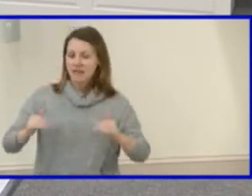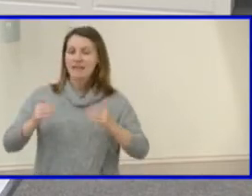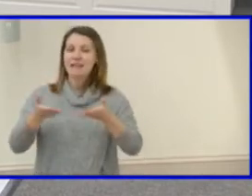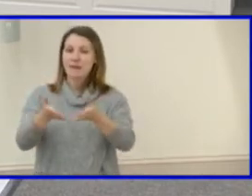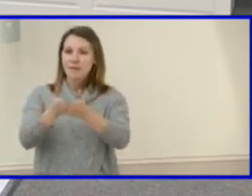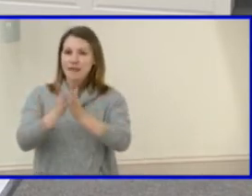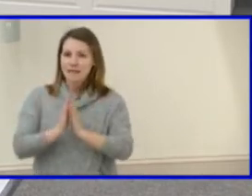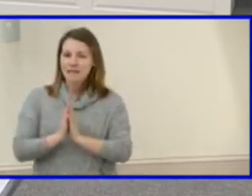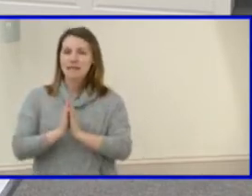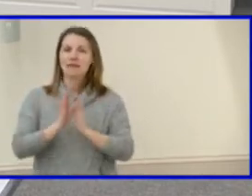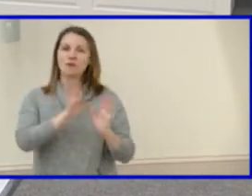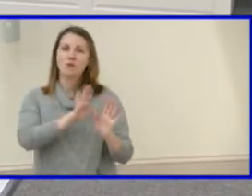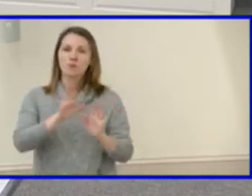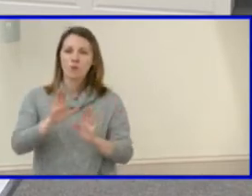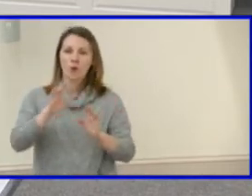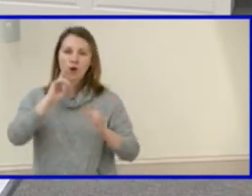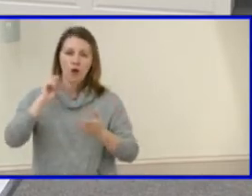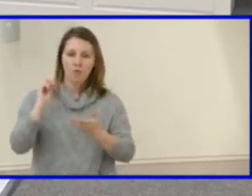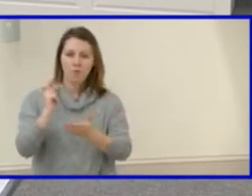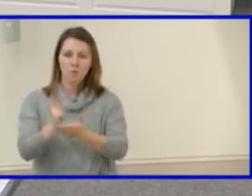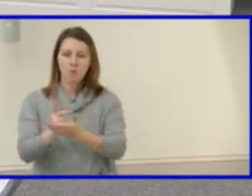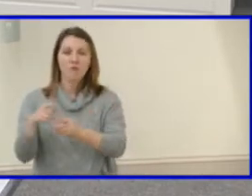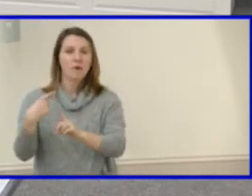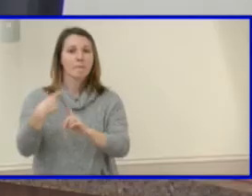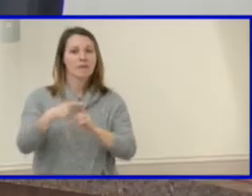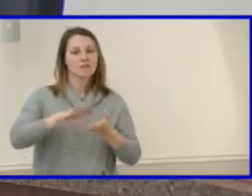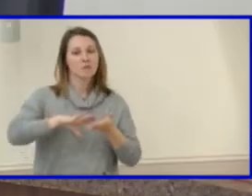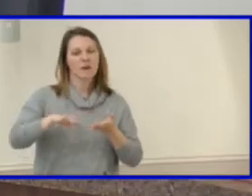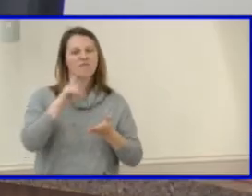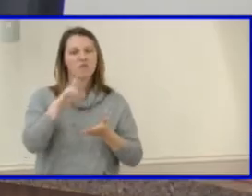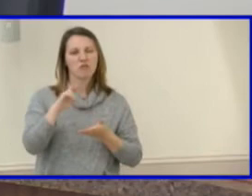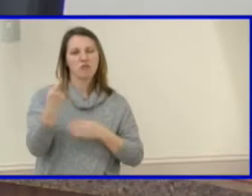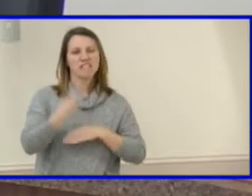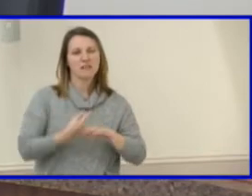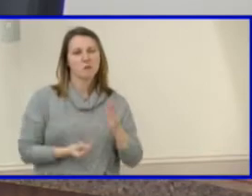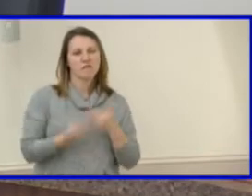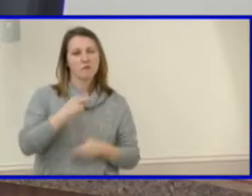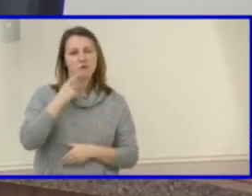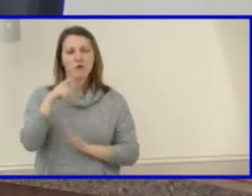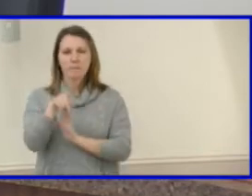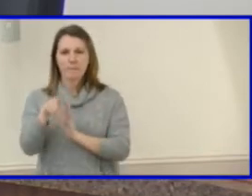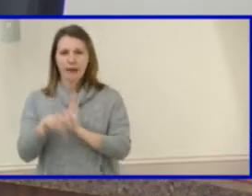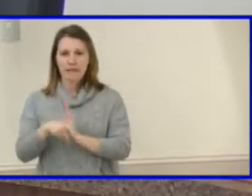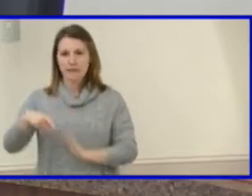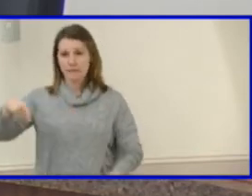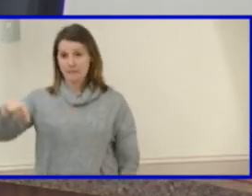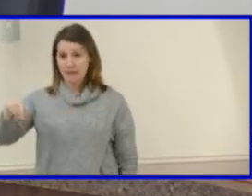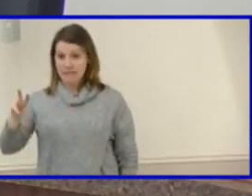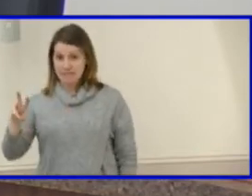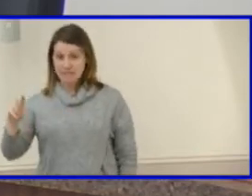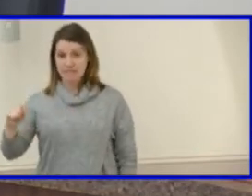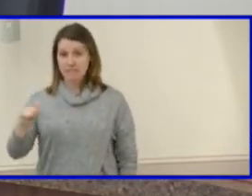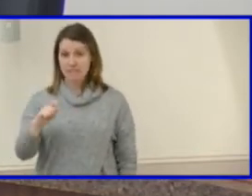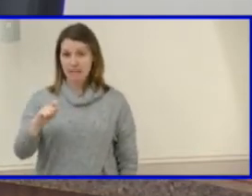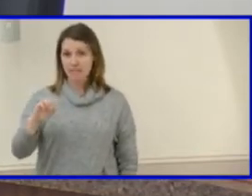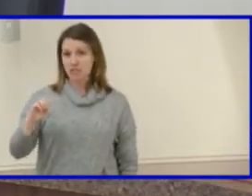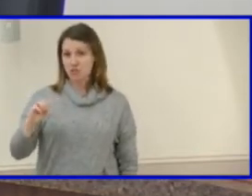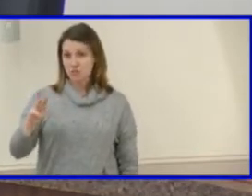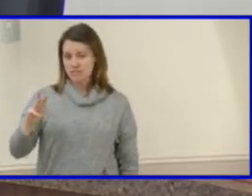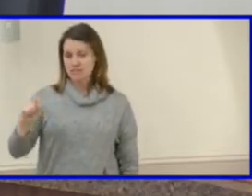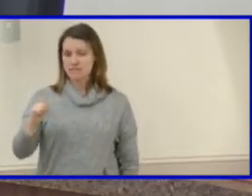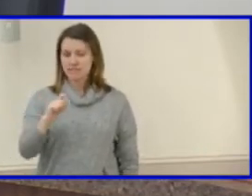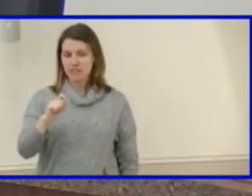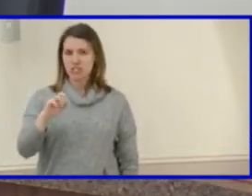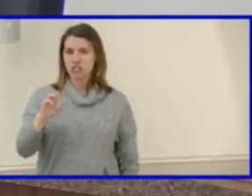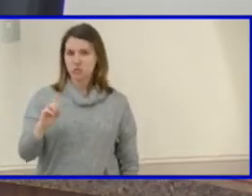your approval and a waiver of the 30-day review period for policy P6-06-009,